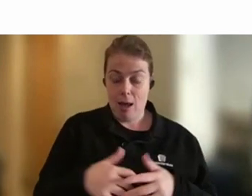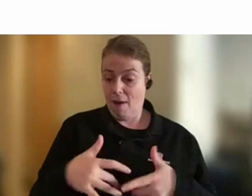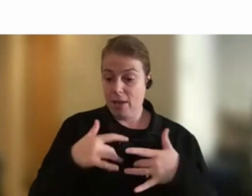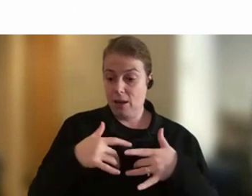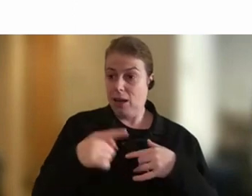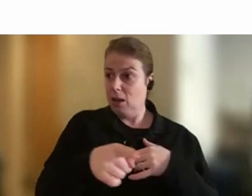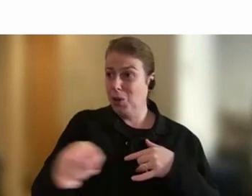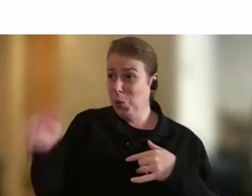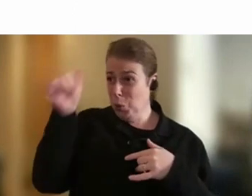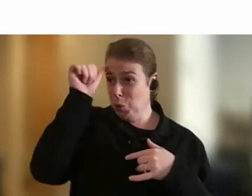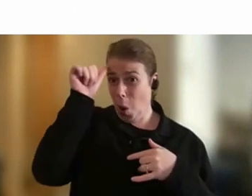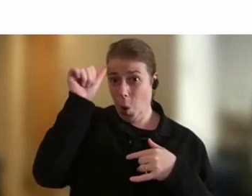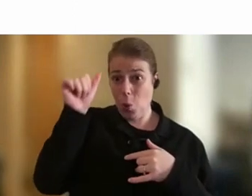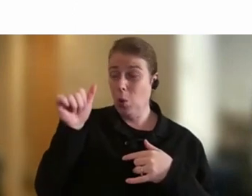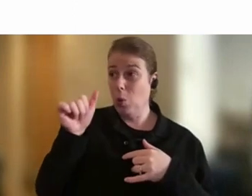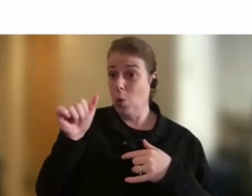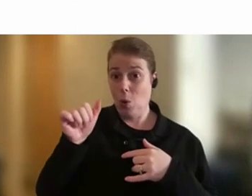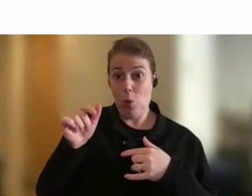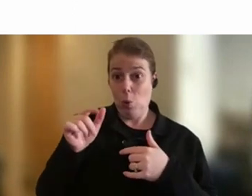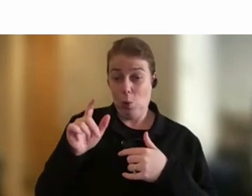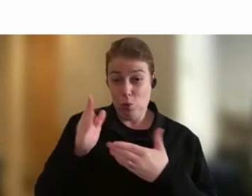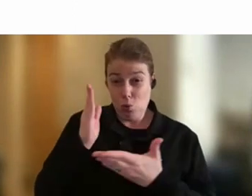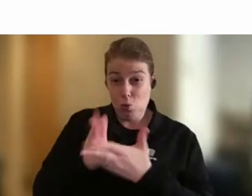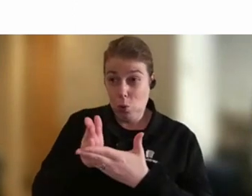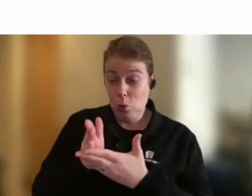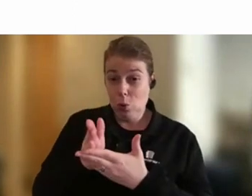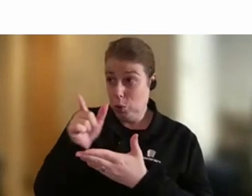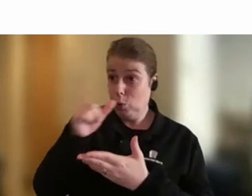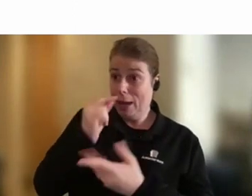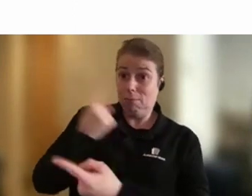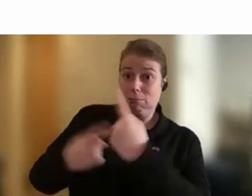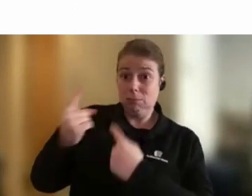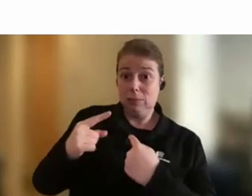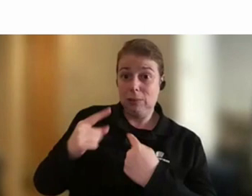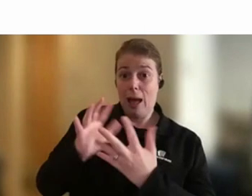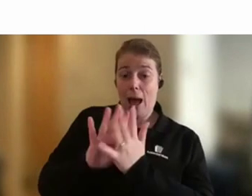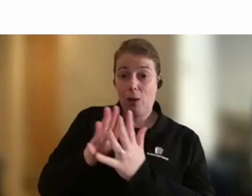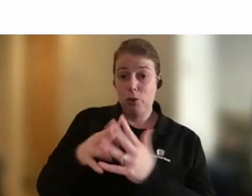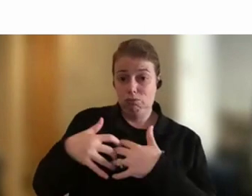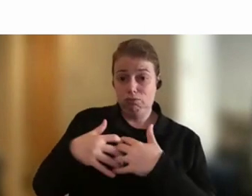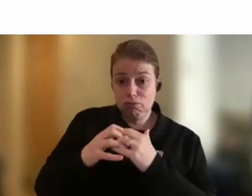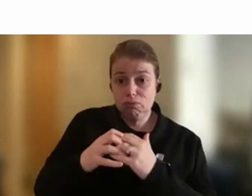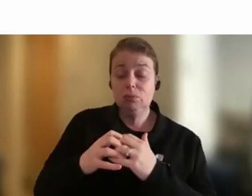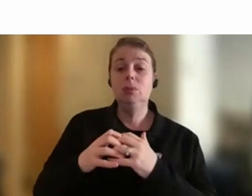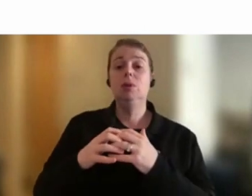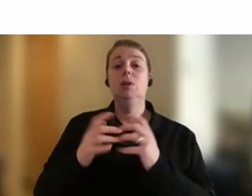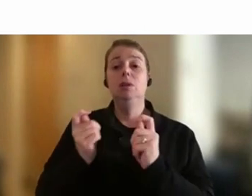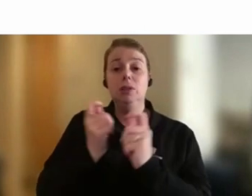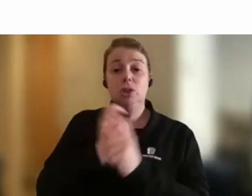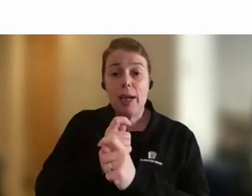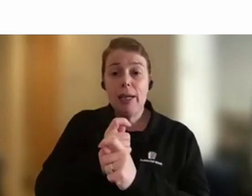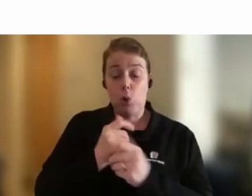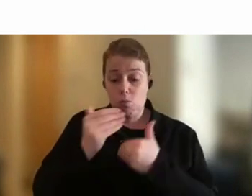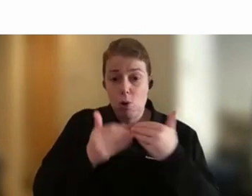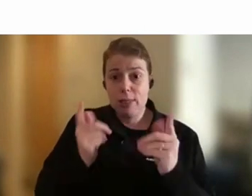the people who could tell me how we could reframe processes and cut through process as well. And so, you know, I think there's a lot